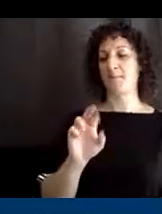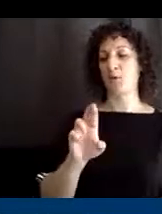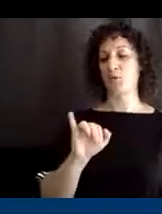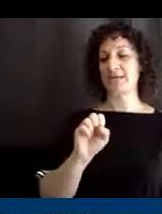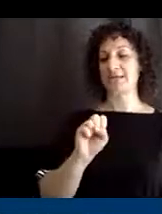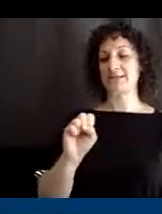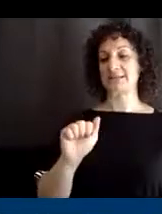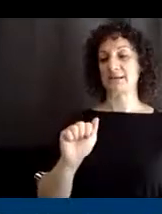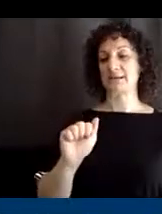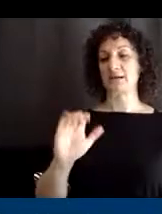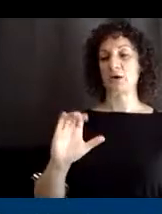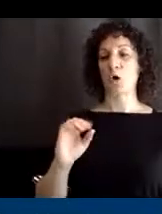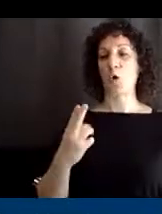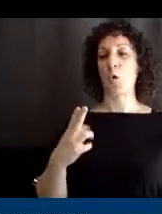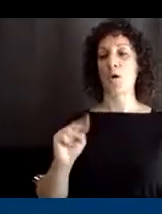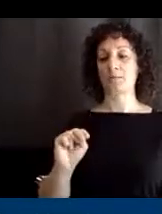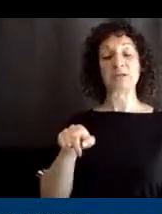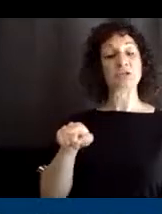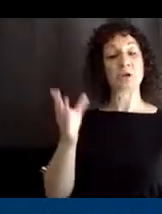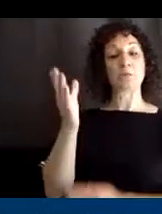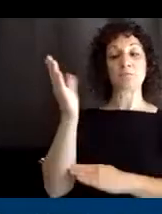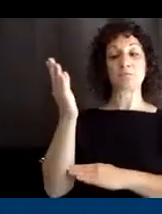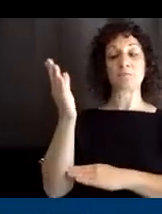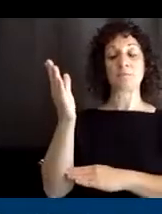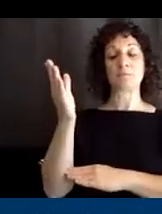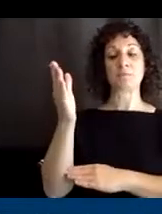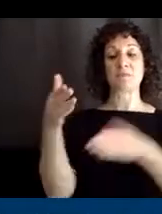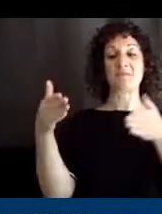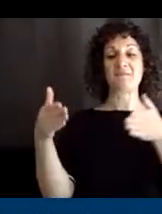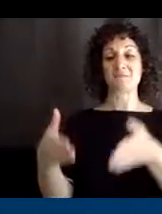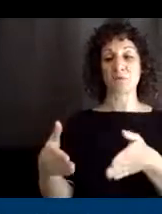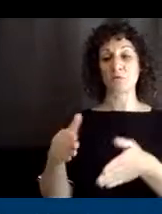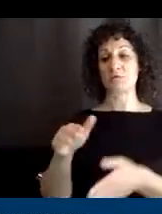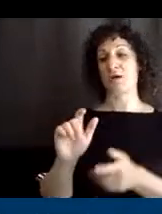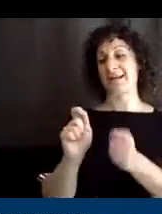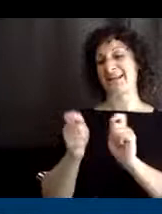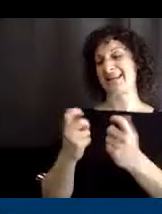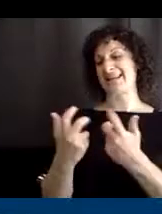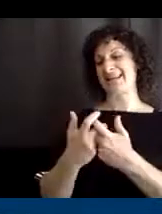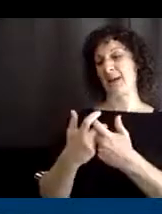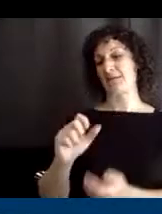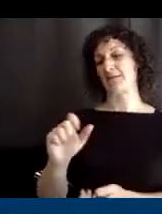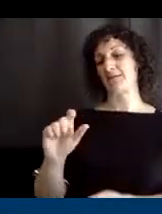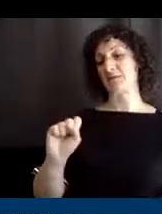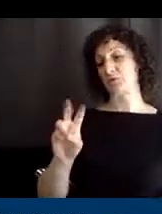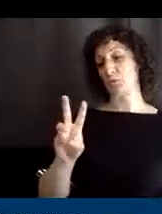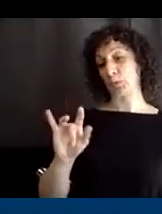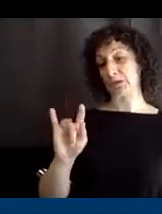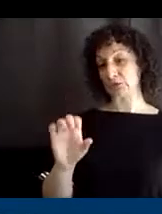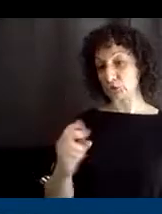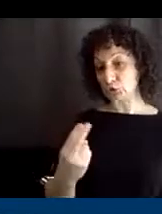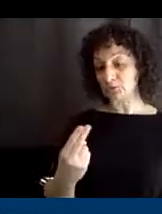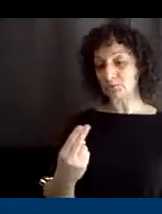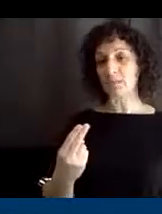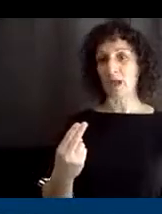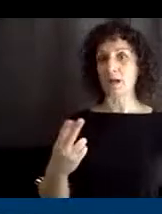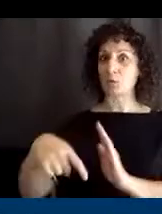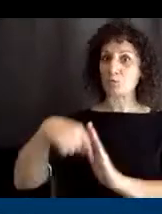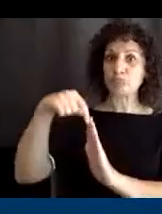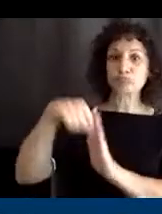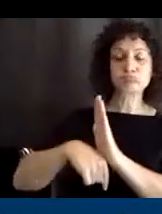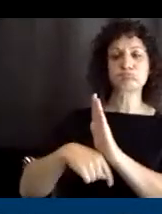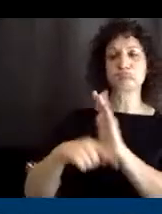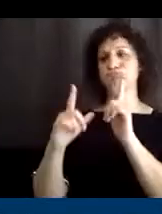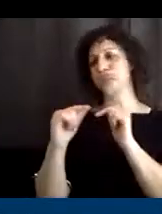presentation that focused on adaptive switches. And it's really thorough and kind of talks about all the different